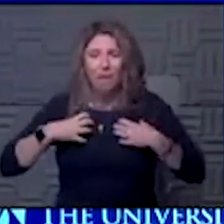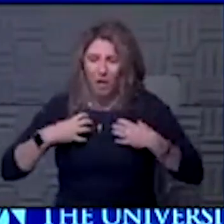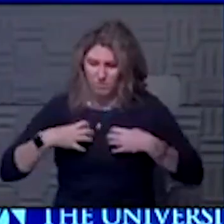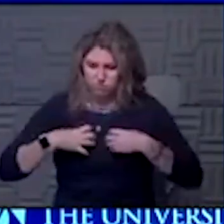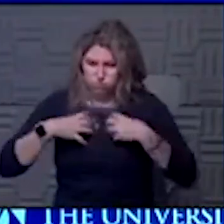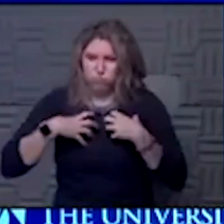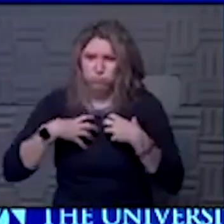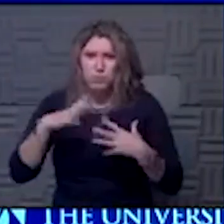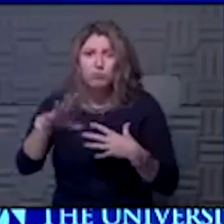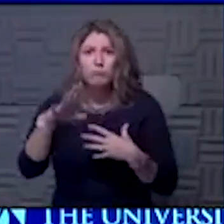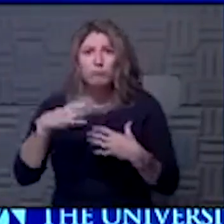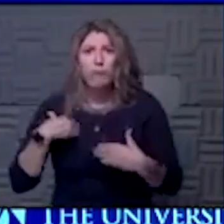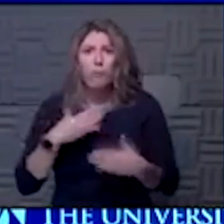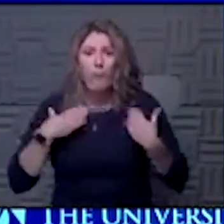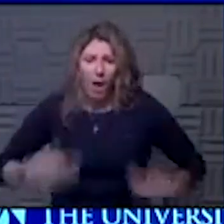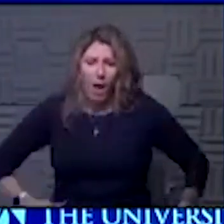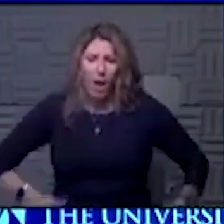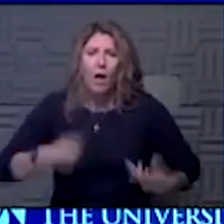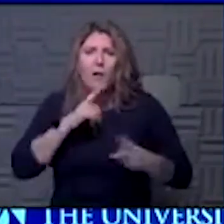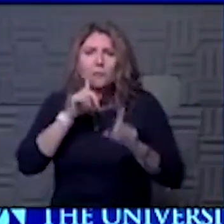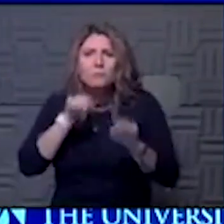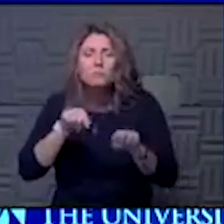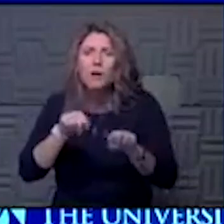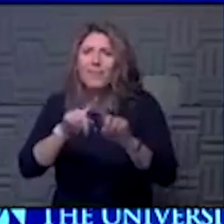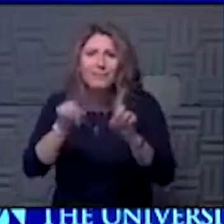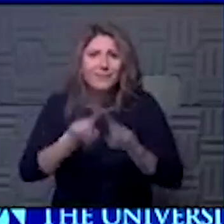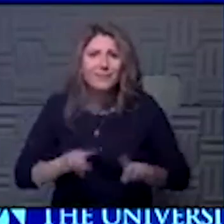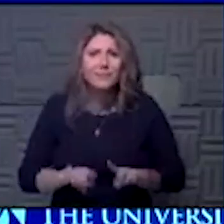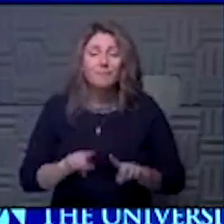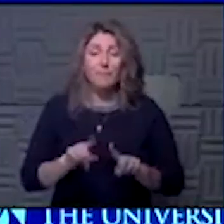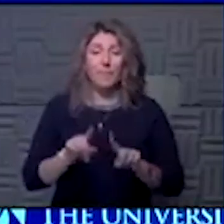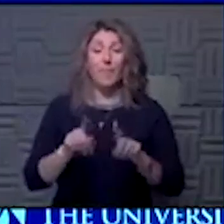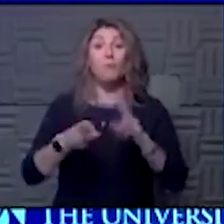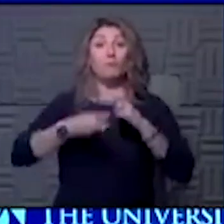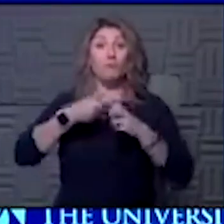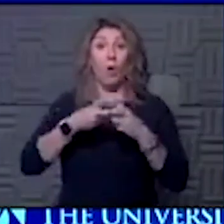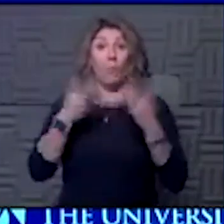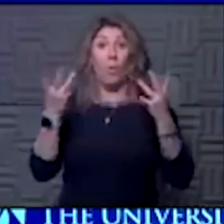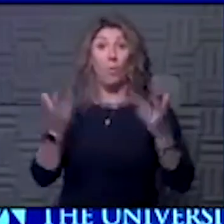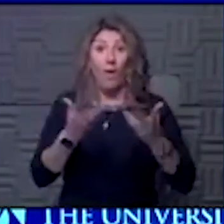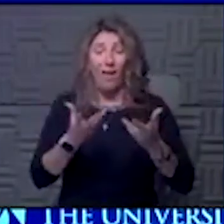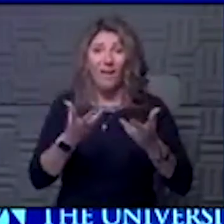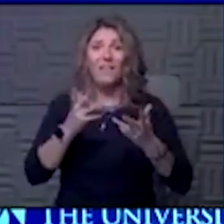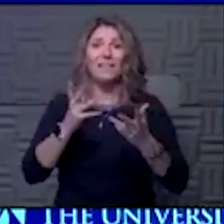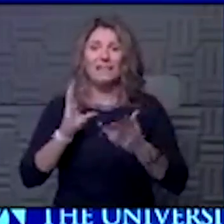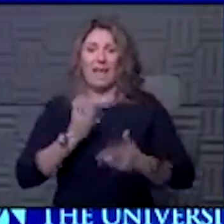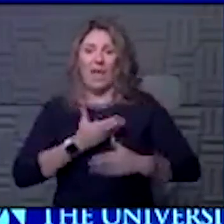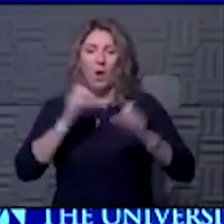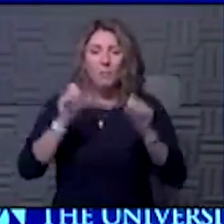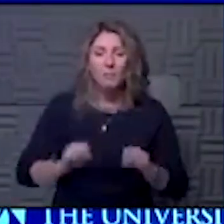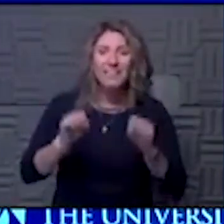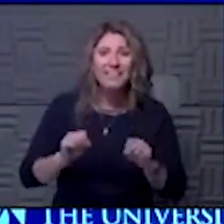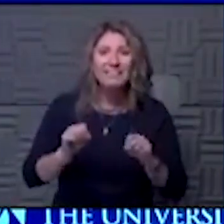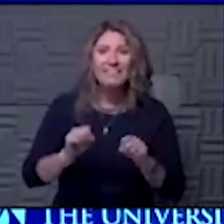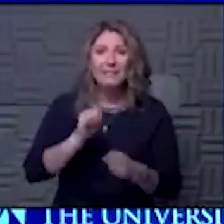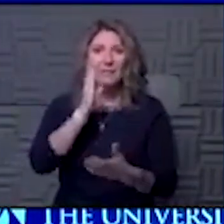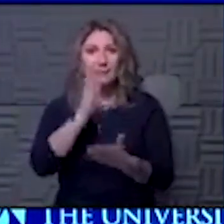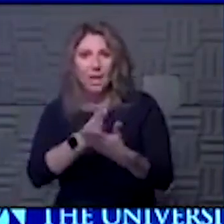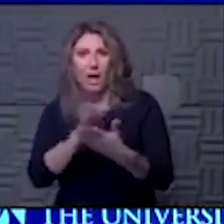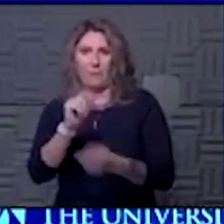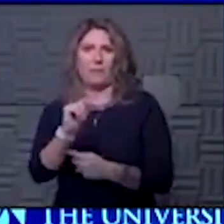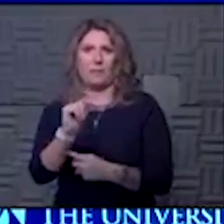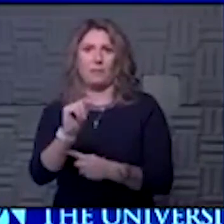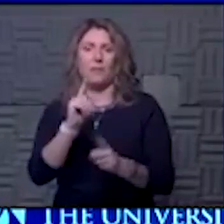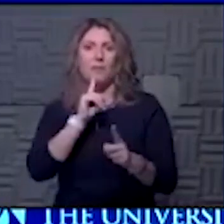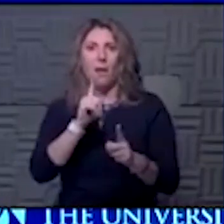different mediators, et cetera. Our problem is that our ability to turn that off medically when it gets out of, when it goes kind of haywire,